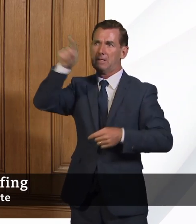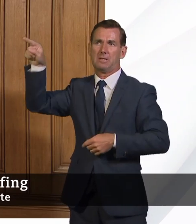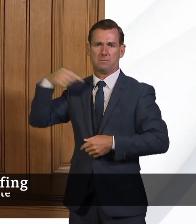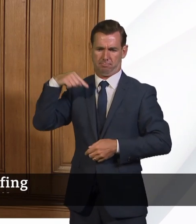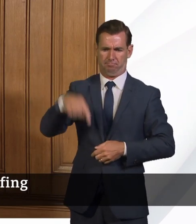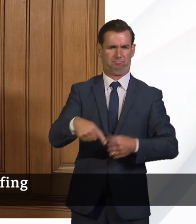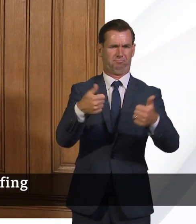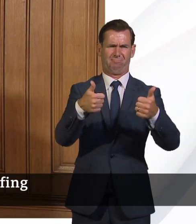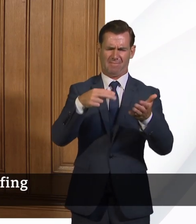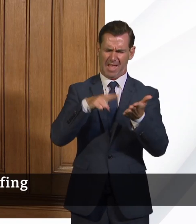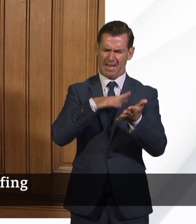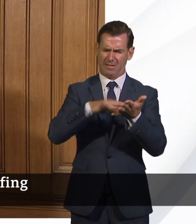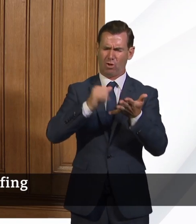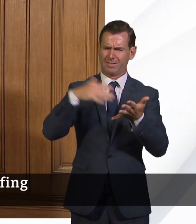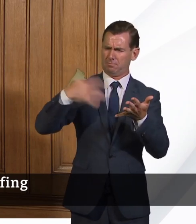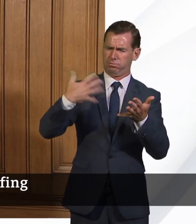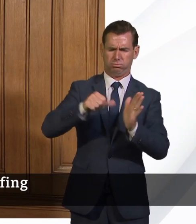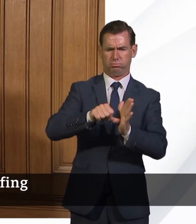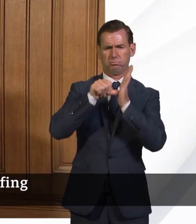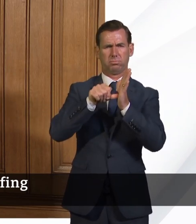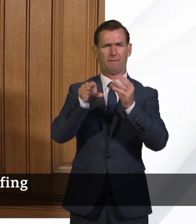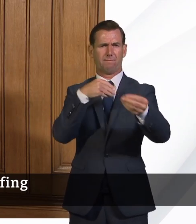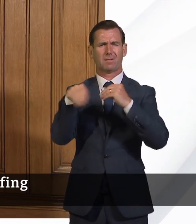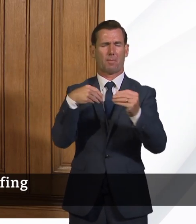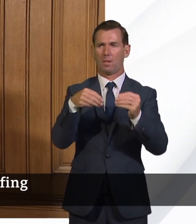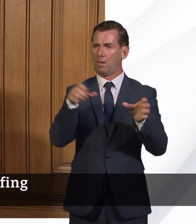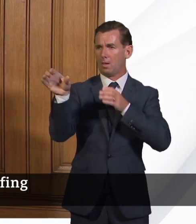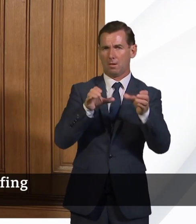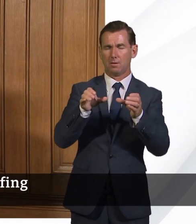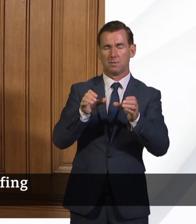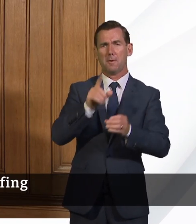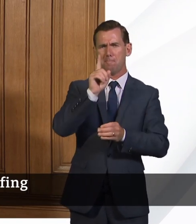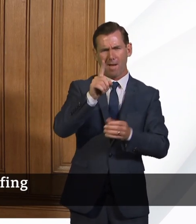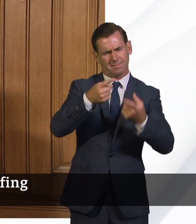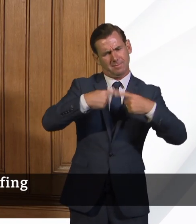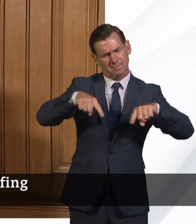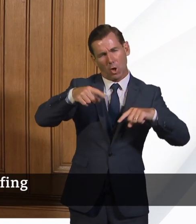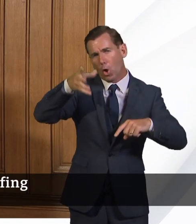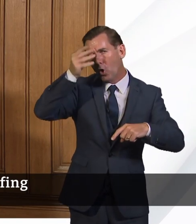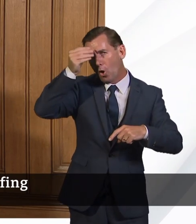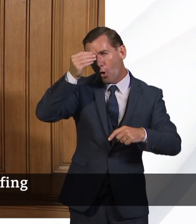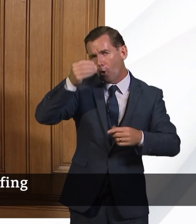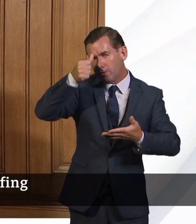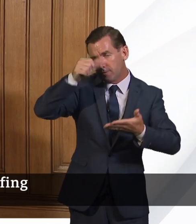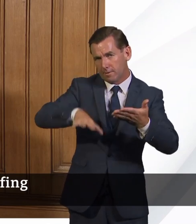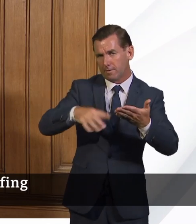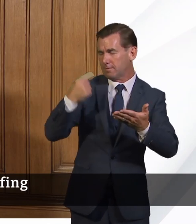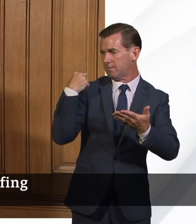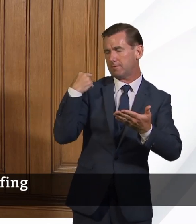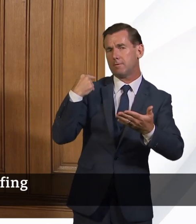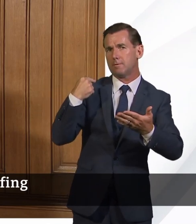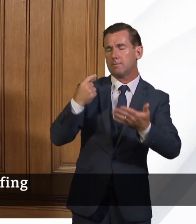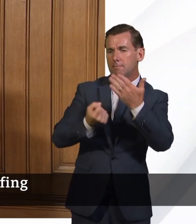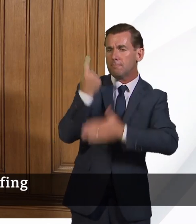can be in a crisis. Now, it's clear that we have learned lessons from that. It's clearly that we going forward can take some of the learning from that,